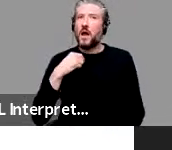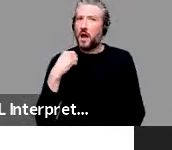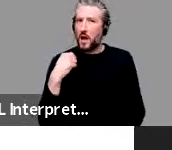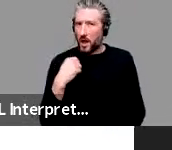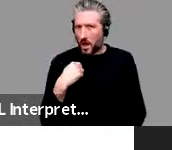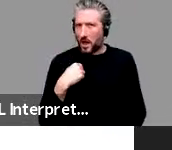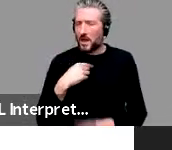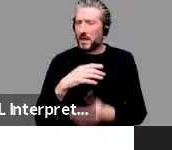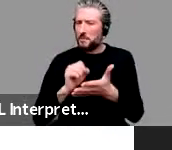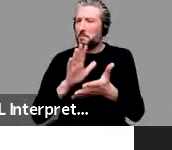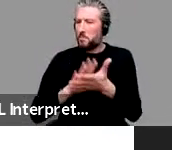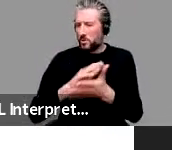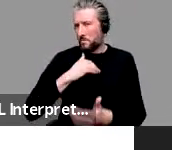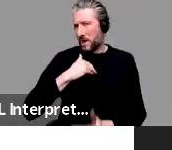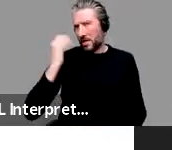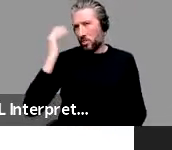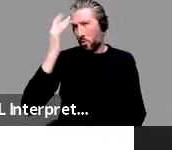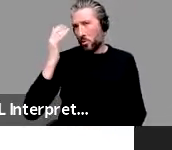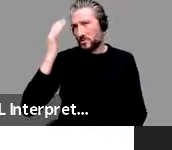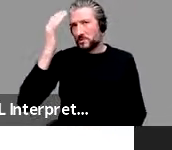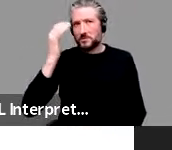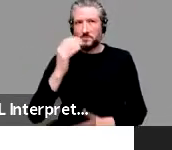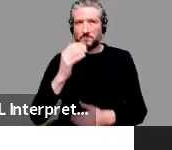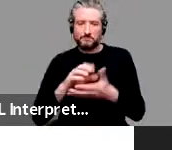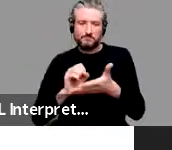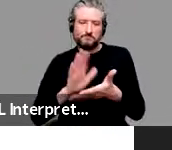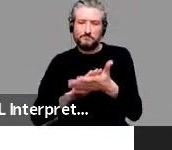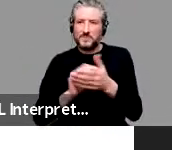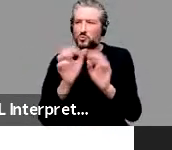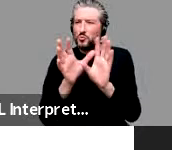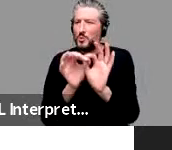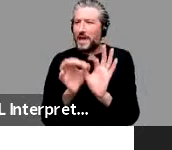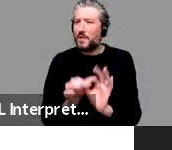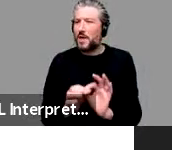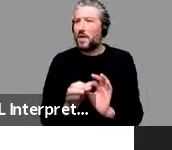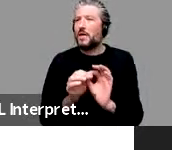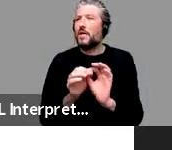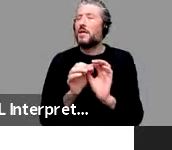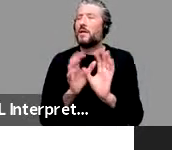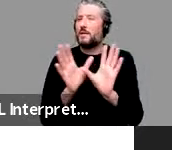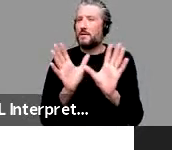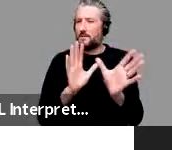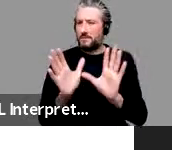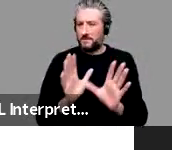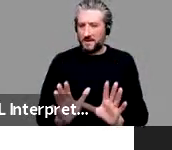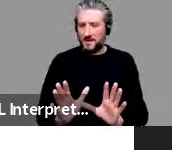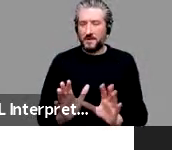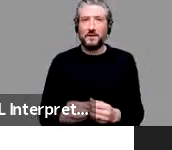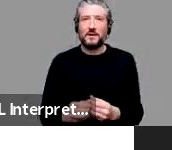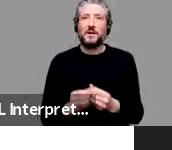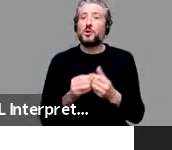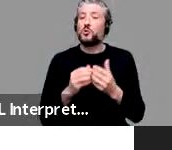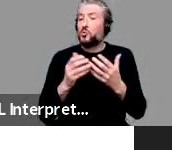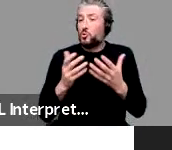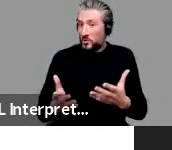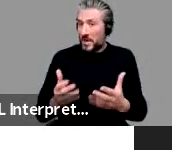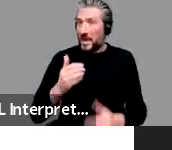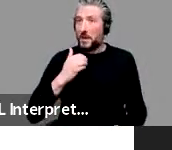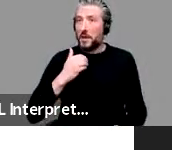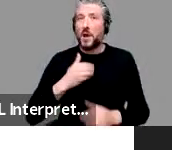thoughts together. What I've talked about today isn't in the book. It's mostly work done since then, but.